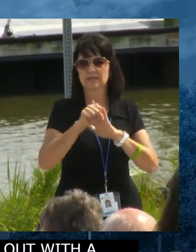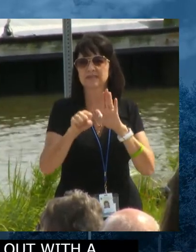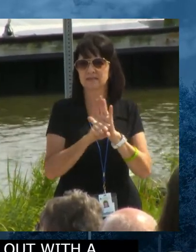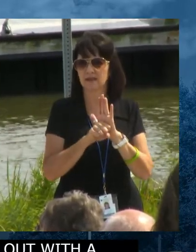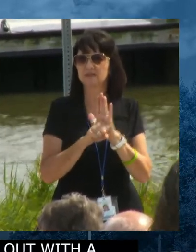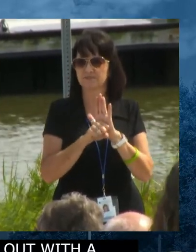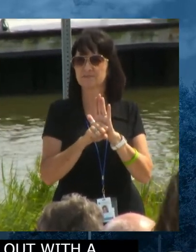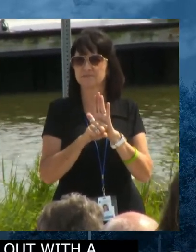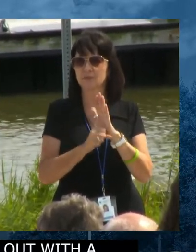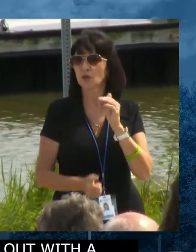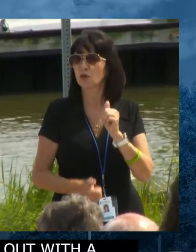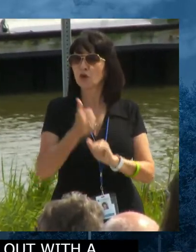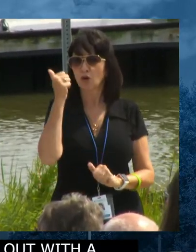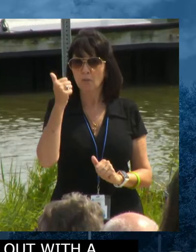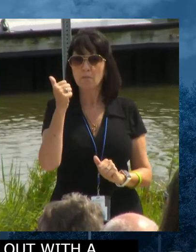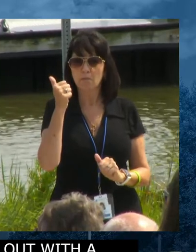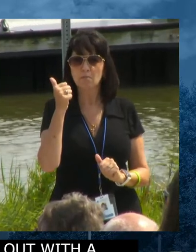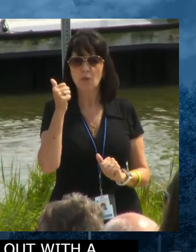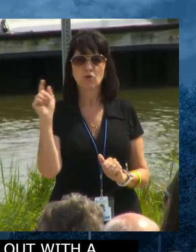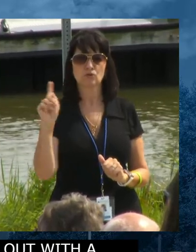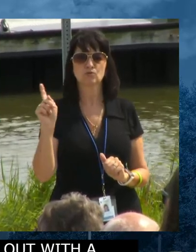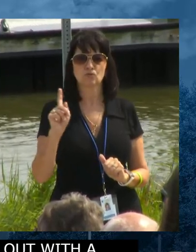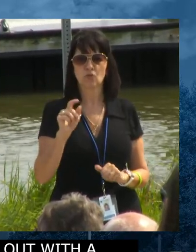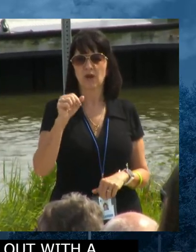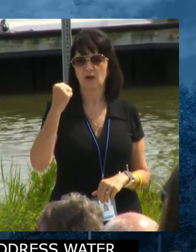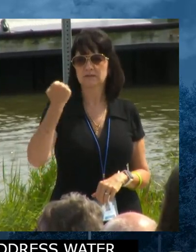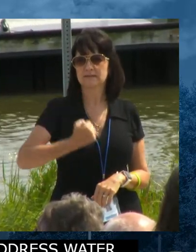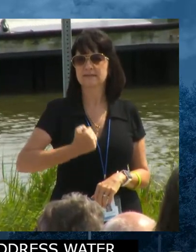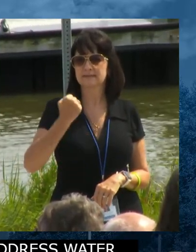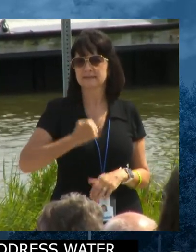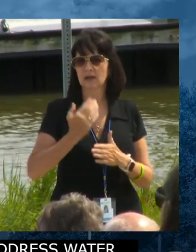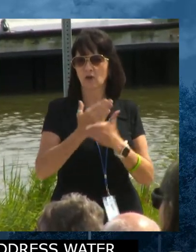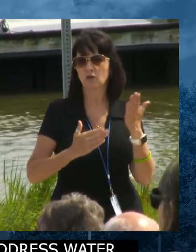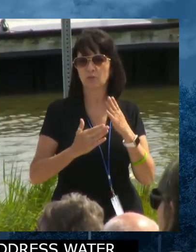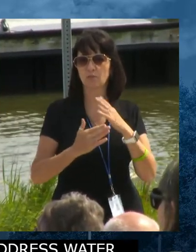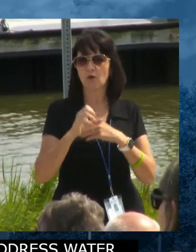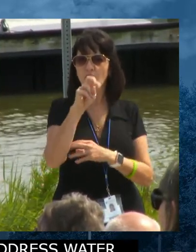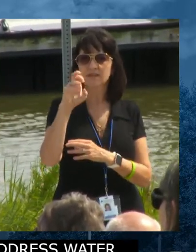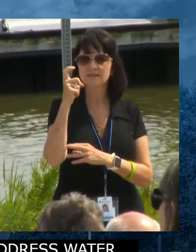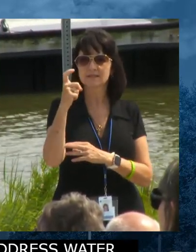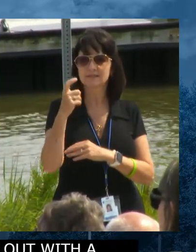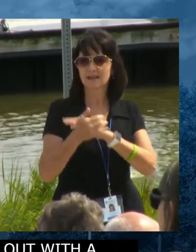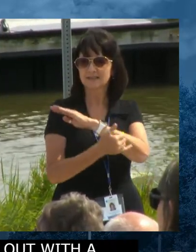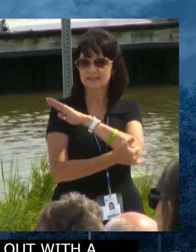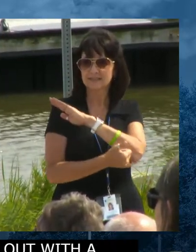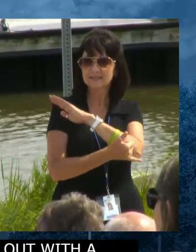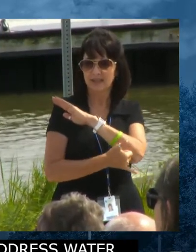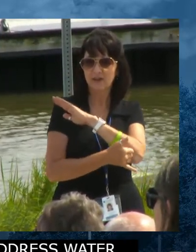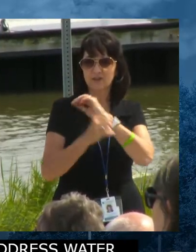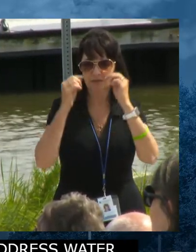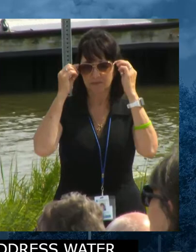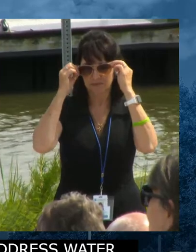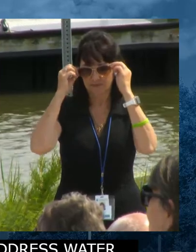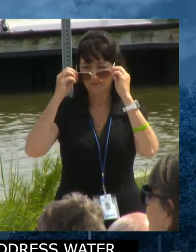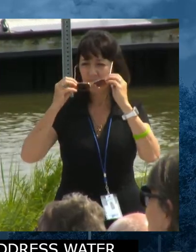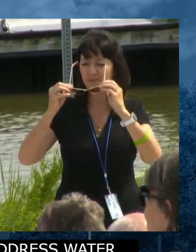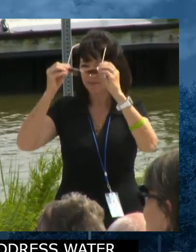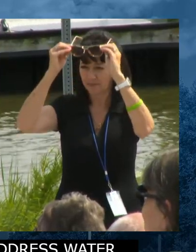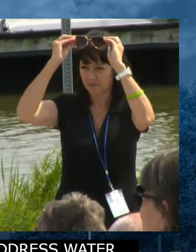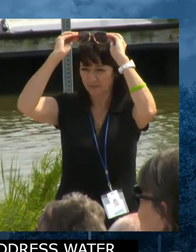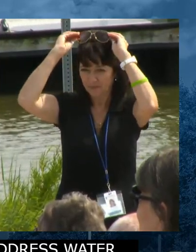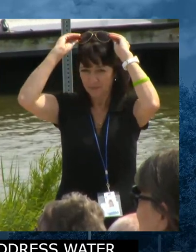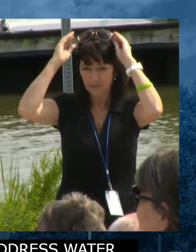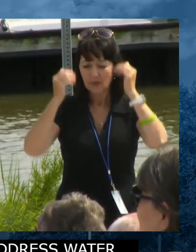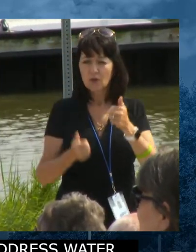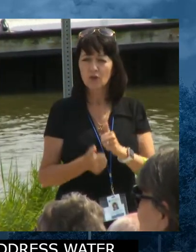down here in the lower part of our state in Sussex County. Mostly because of the nature of the towns and the systems in the northern